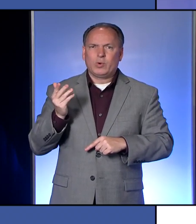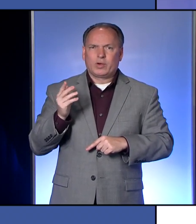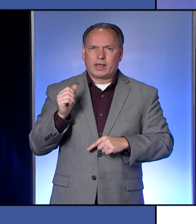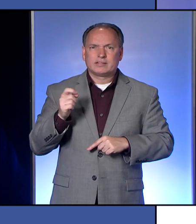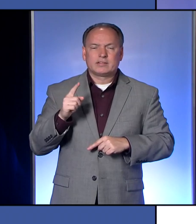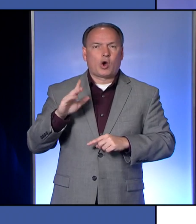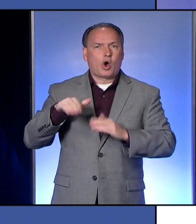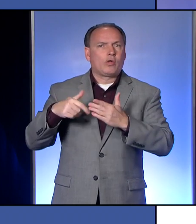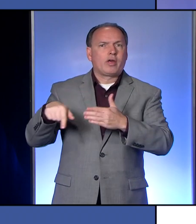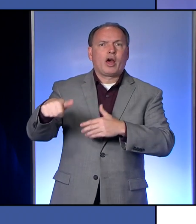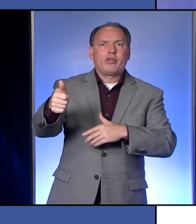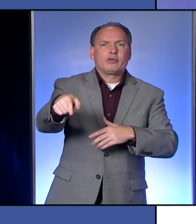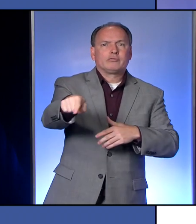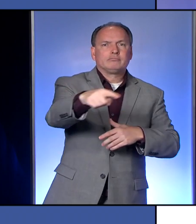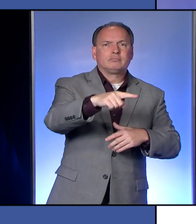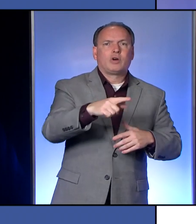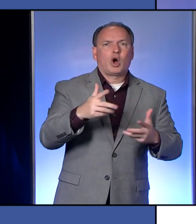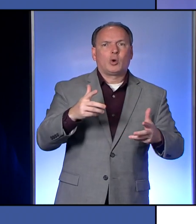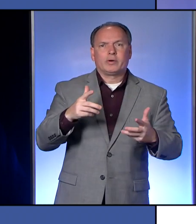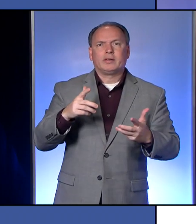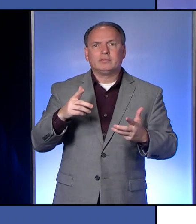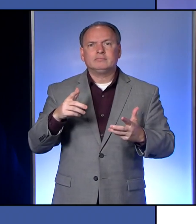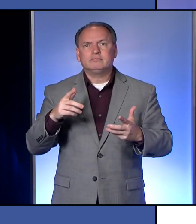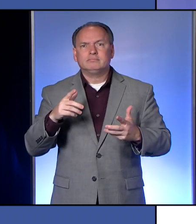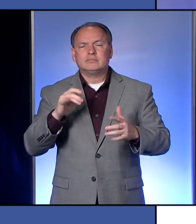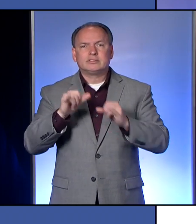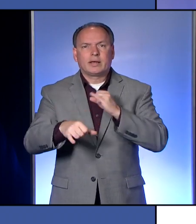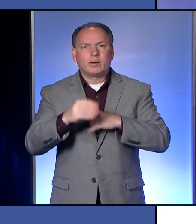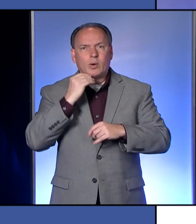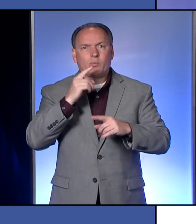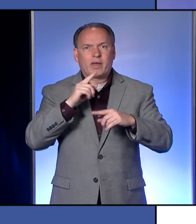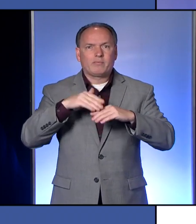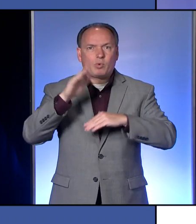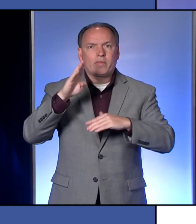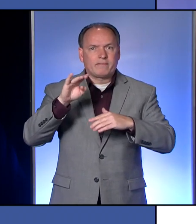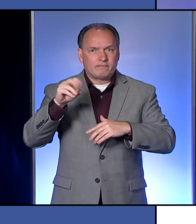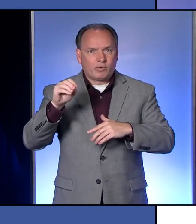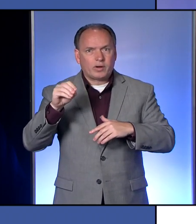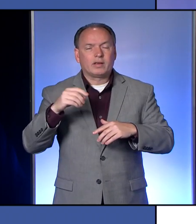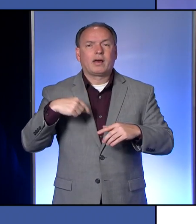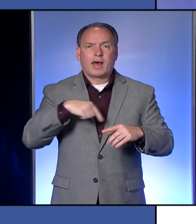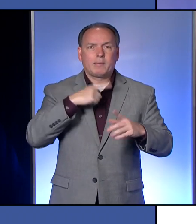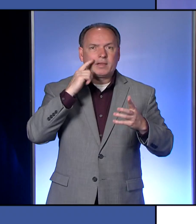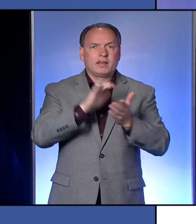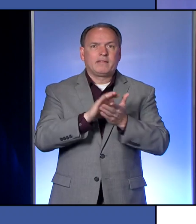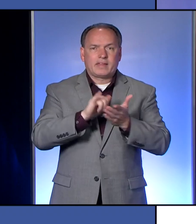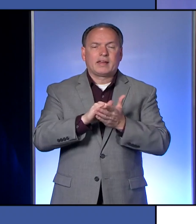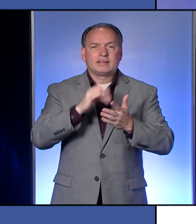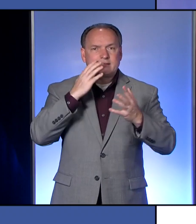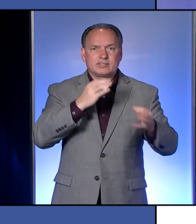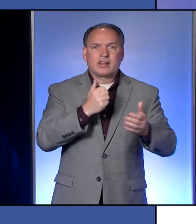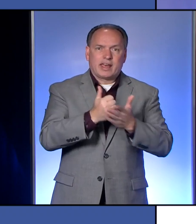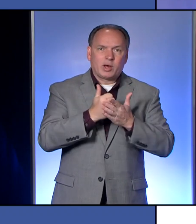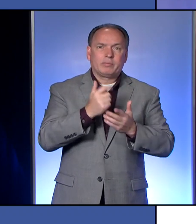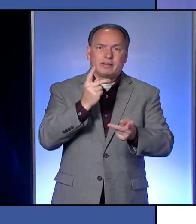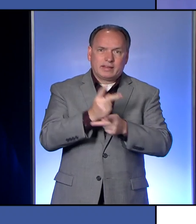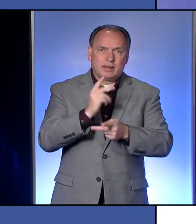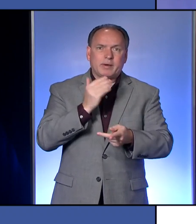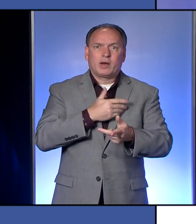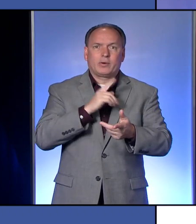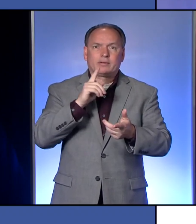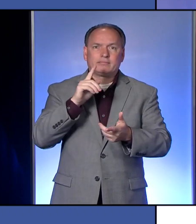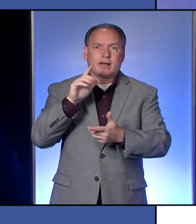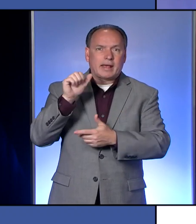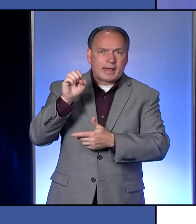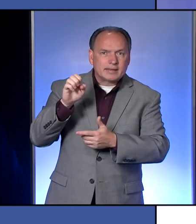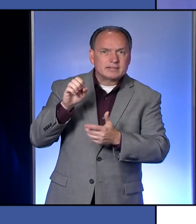going to stay-at-home order already at 40-some cases and above, and I truly believe that was the decision that really helped Erie County keep our cases low, really